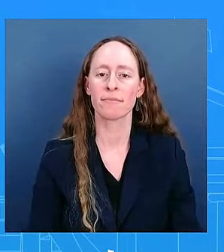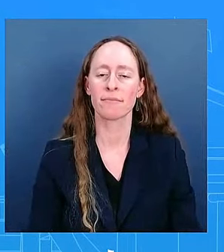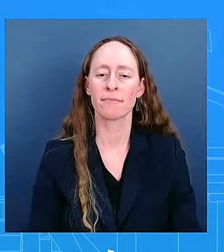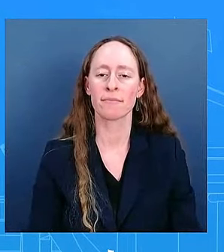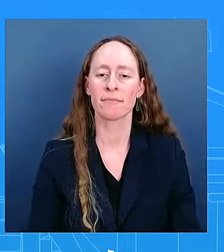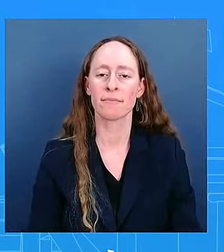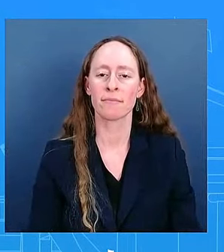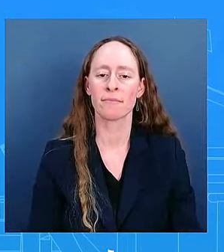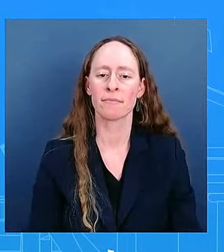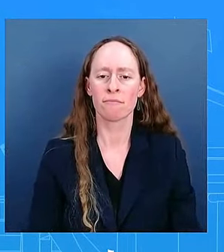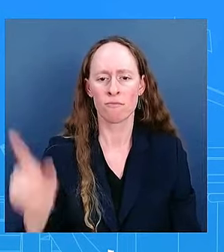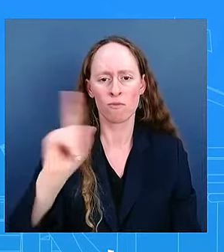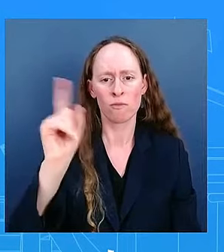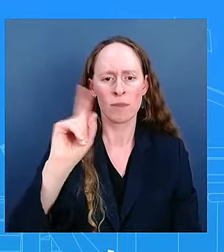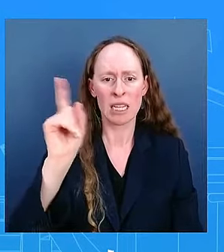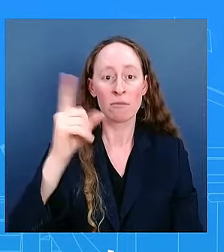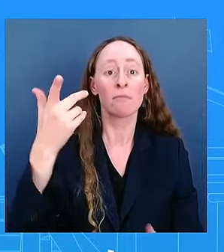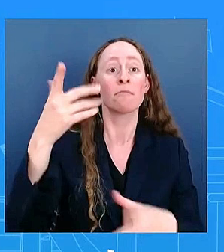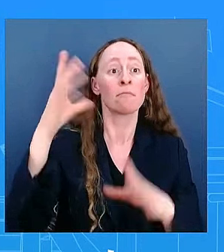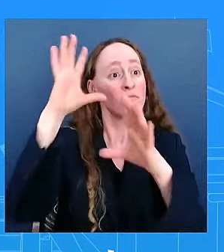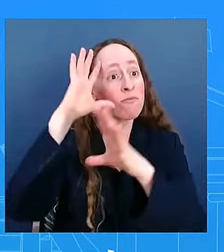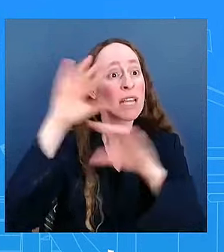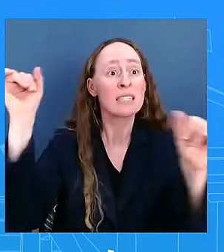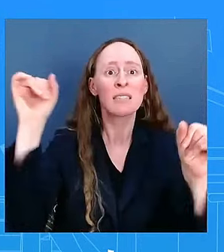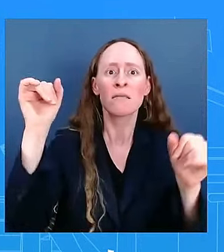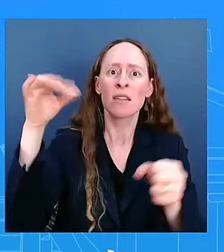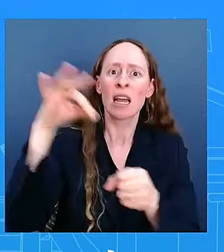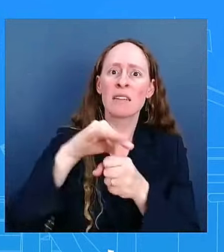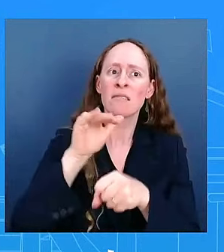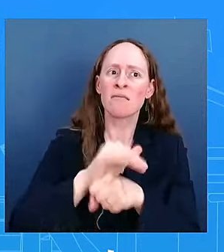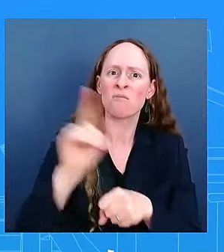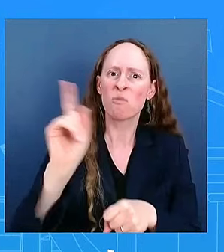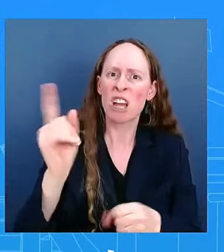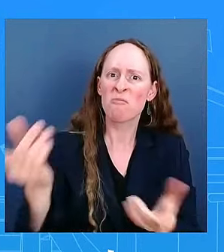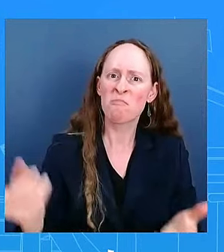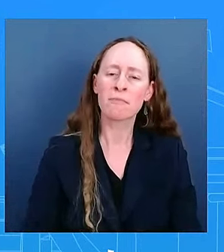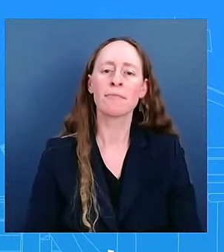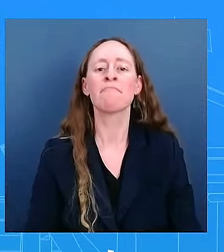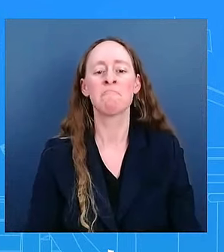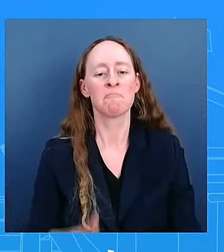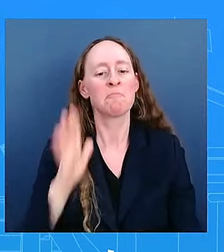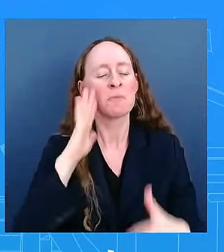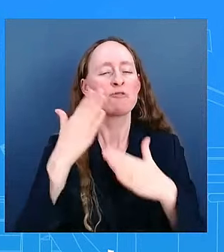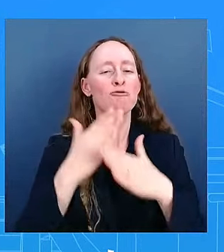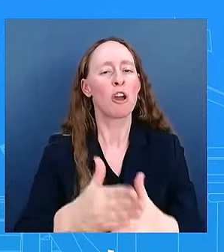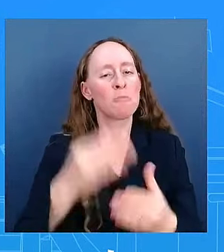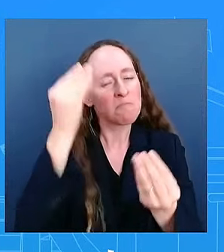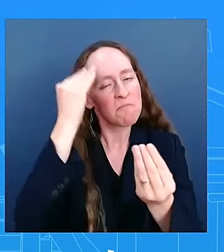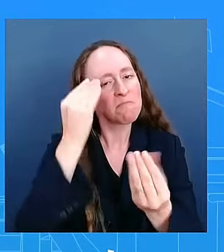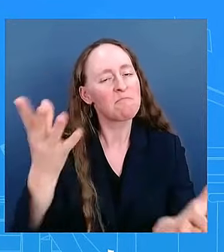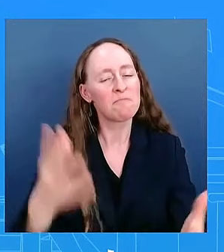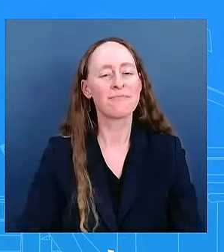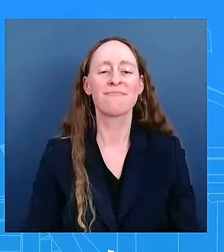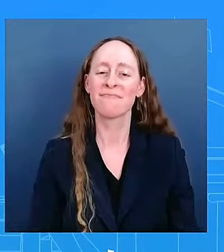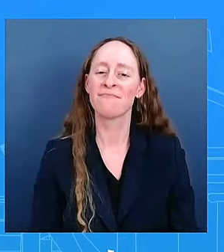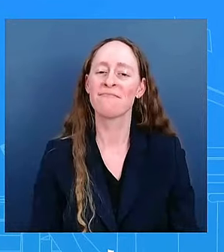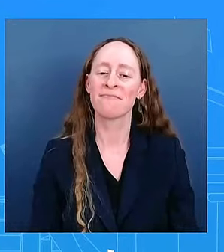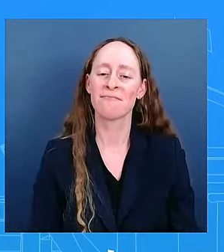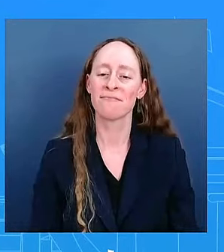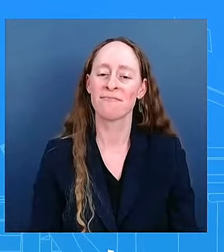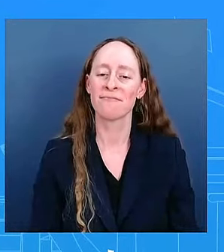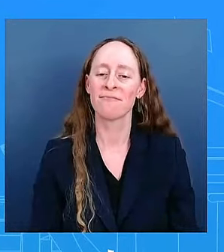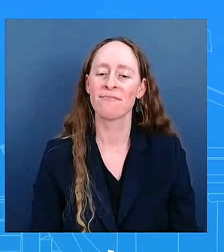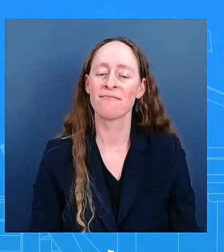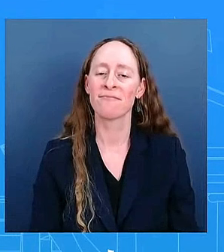more to share don't have anything for you at this time we'll have more to share uh when we get closer okay and one more thing um will he